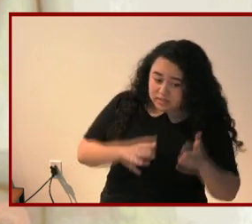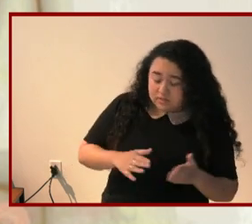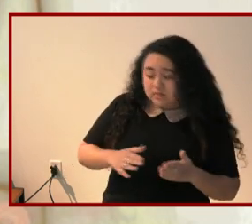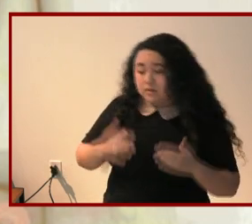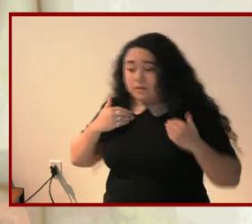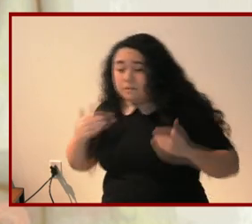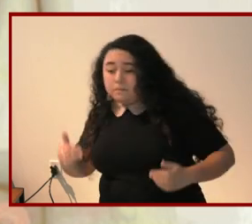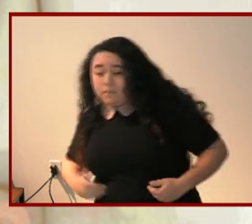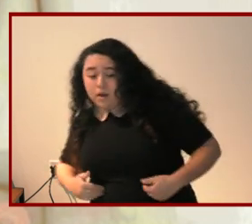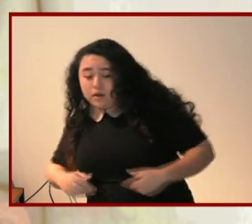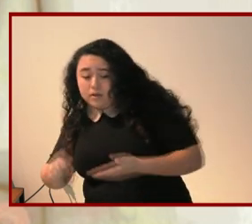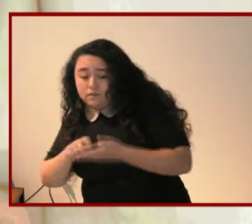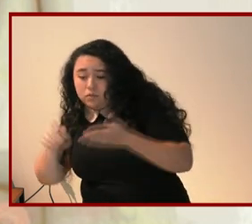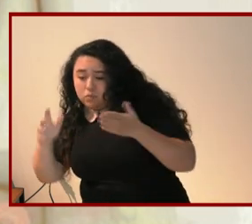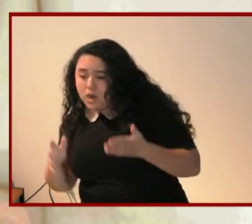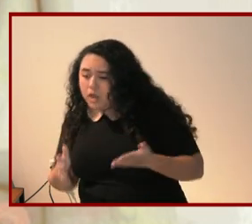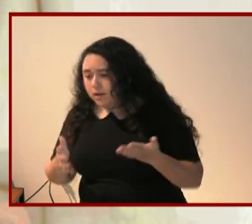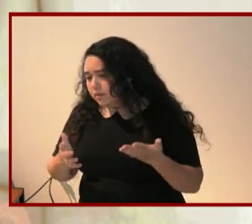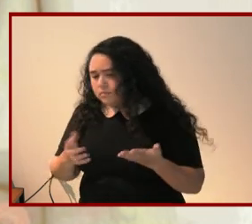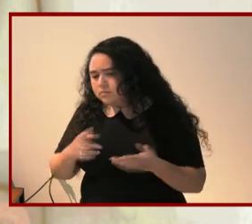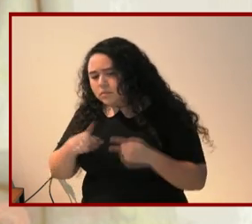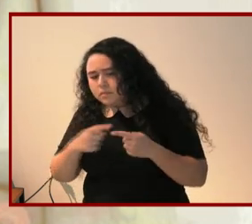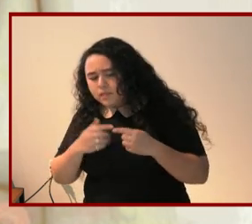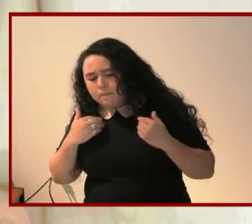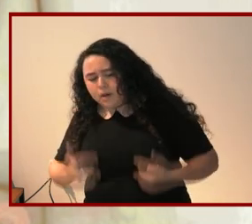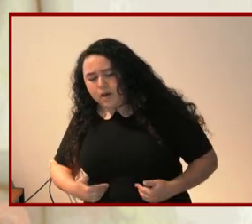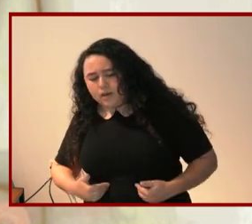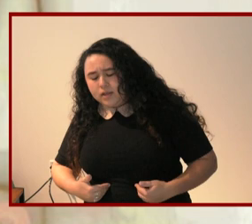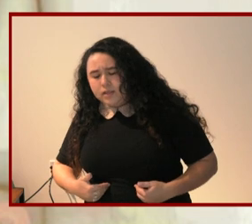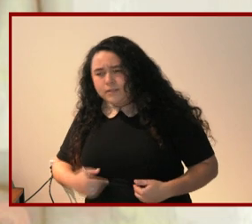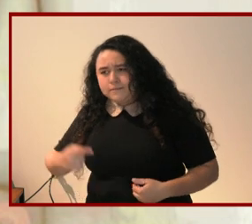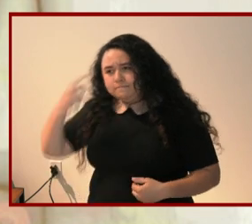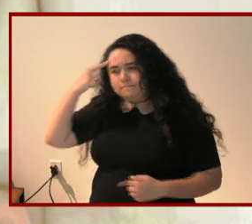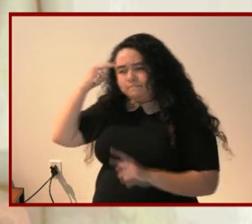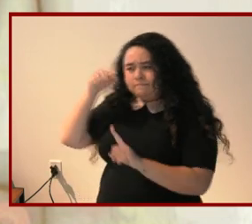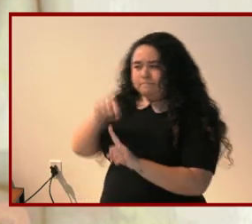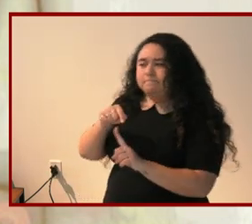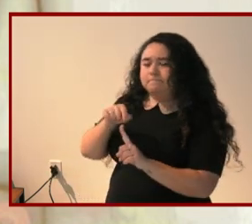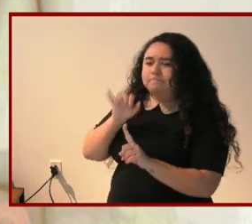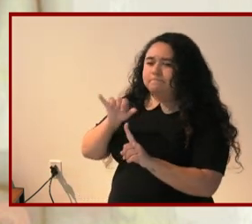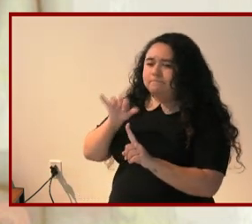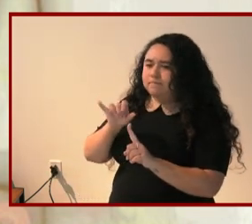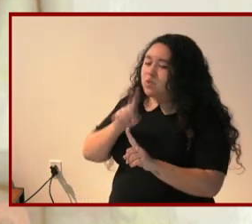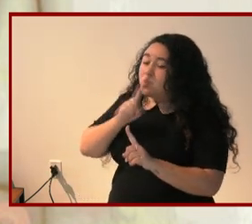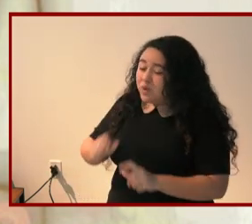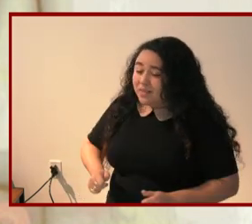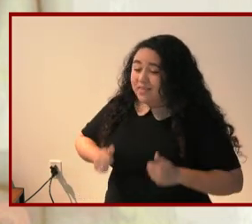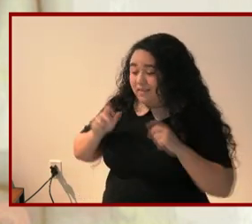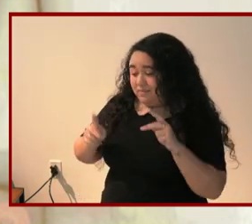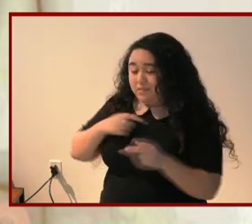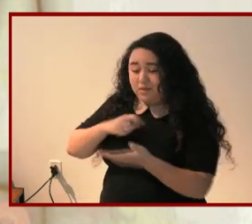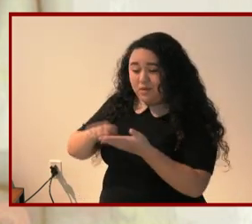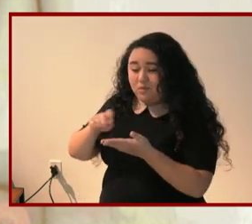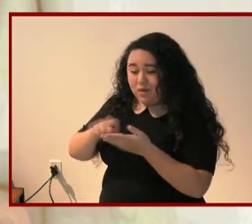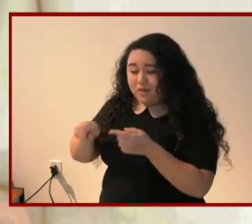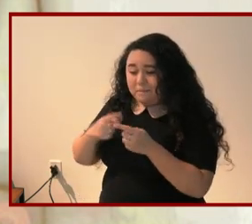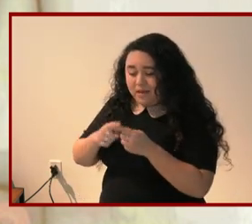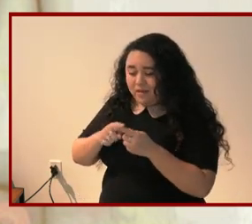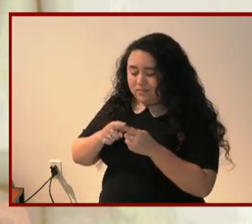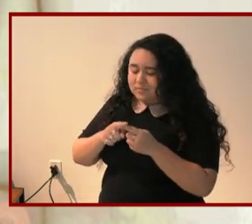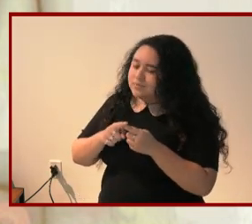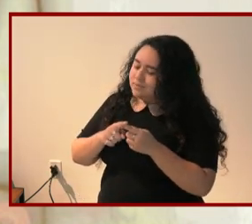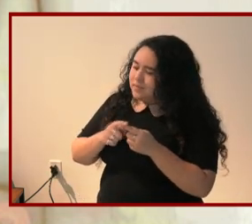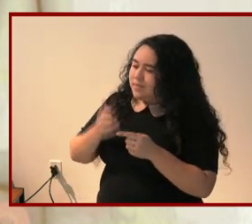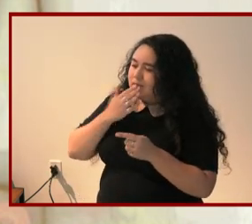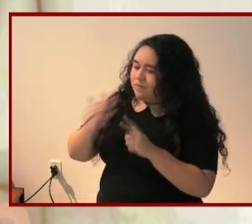This question has brought me back again and again to the very real lives of the people I write about. And so I'm thankful for her reminder, which